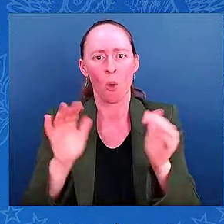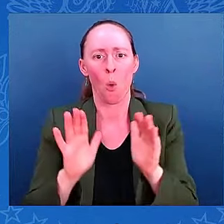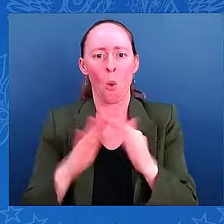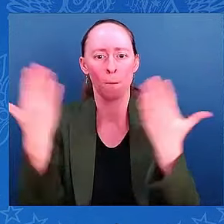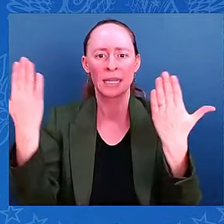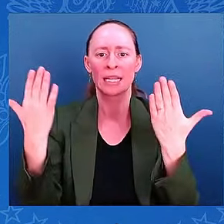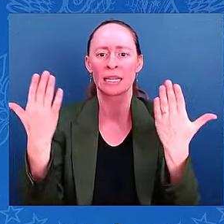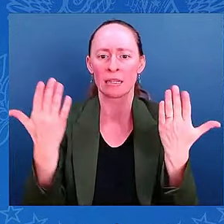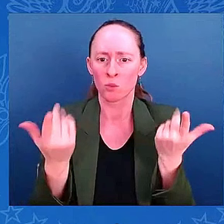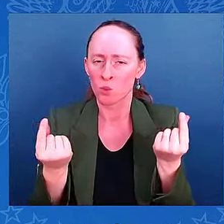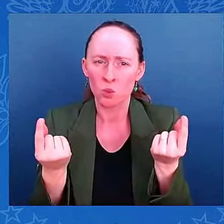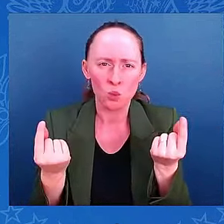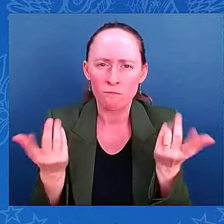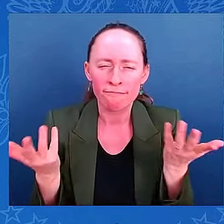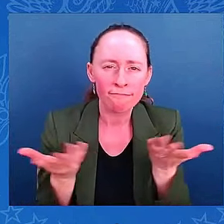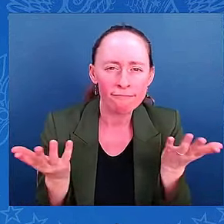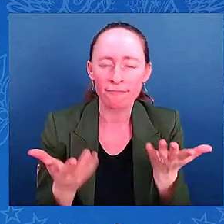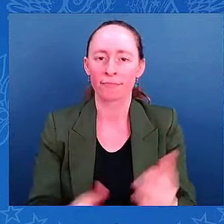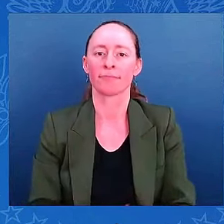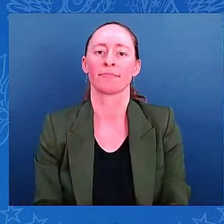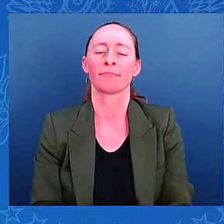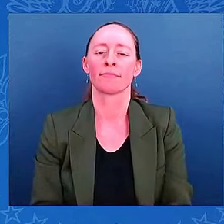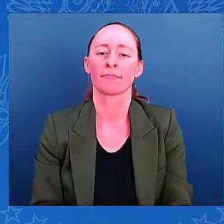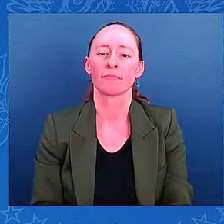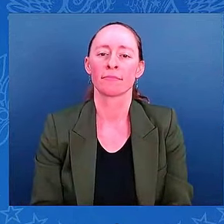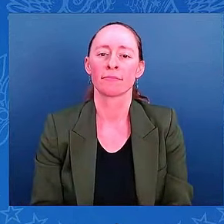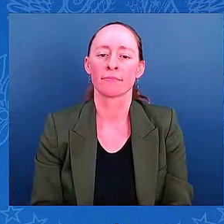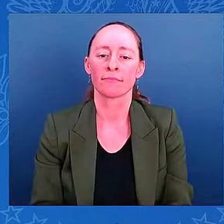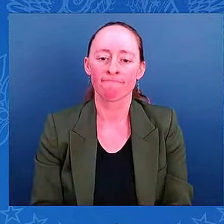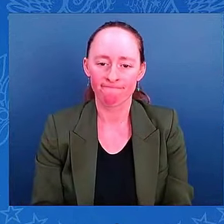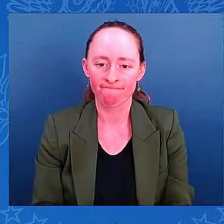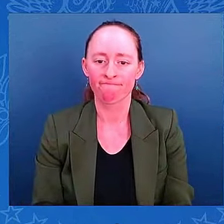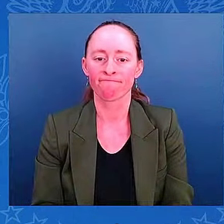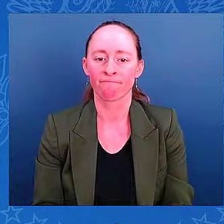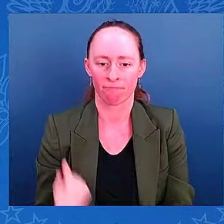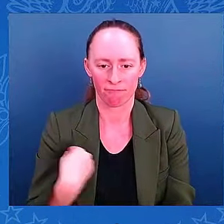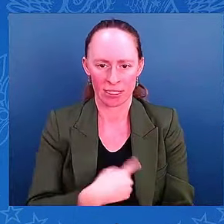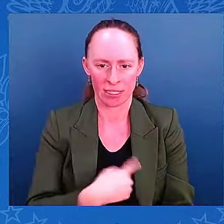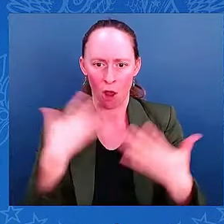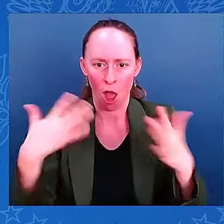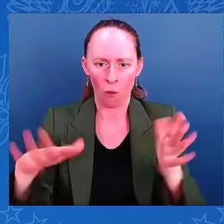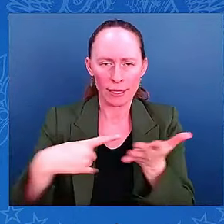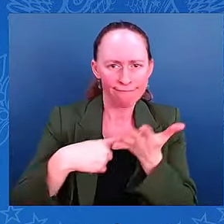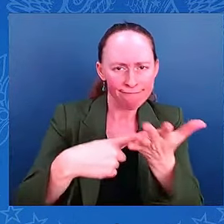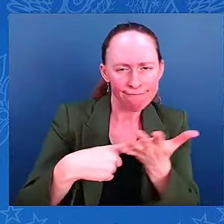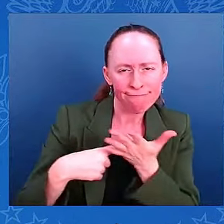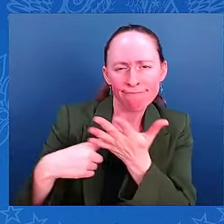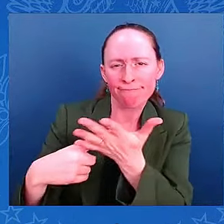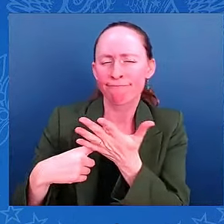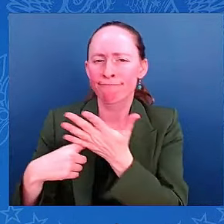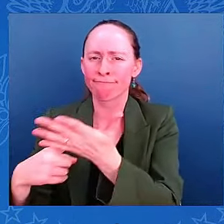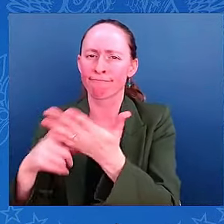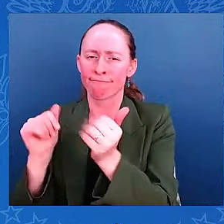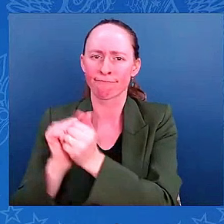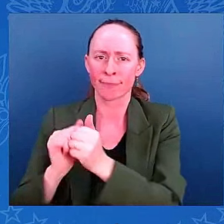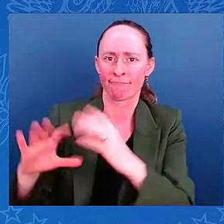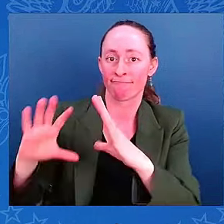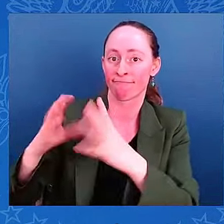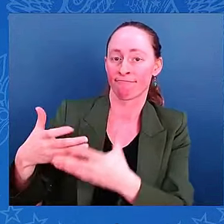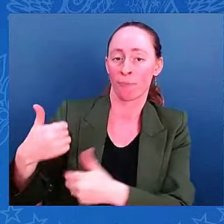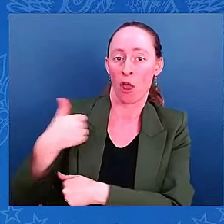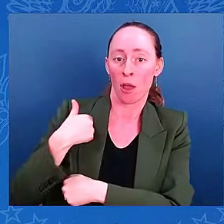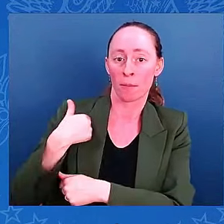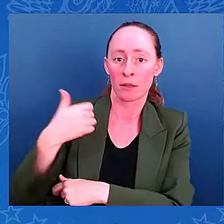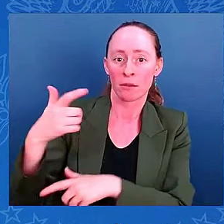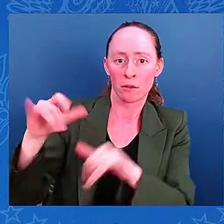Thank you, Mr. President. We're already in conversations with the Army Corps of Engineers aligned on the need to begin those assessments as quickly